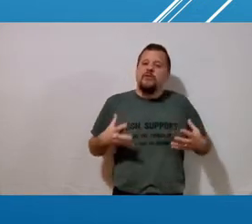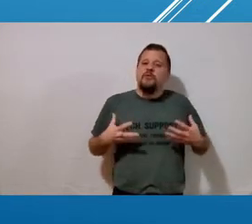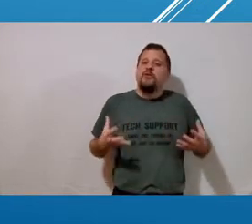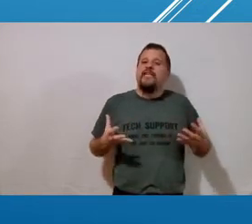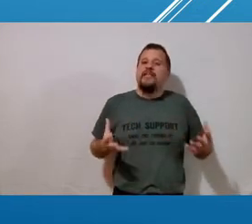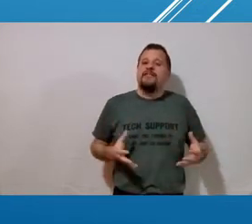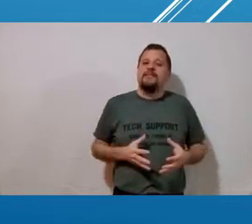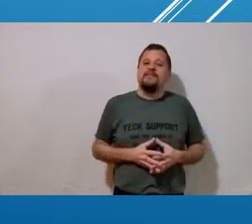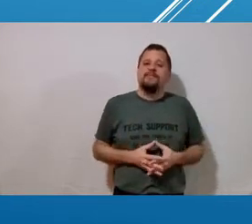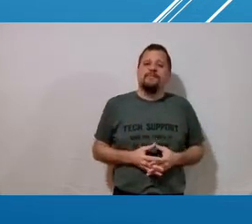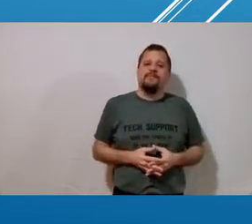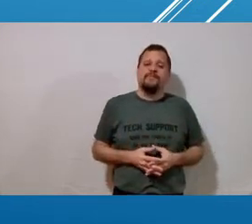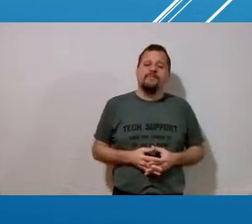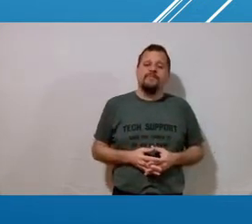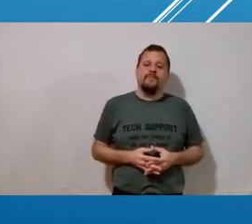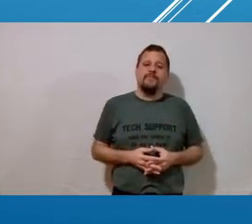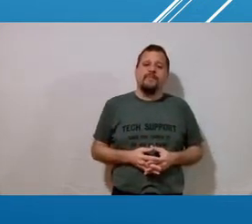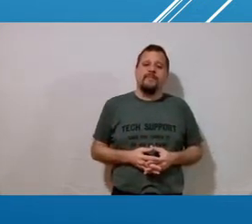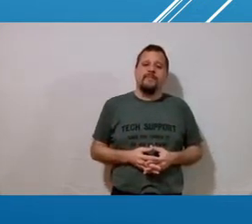if you want but what are those two ingredients